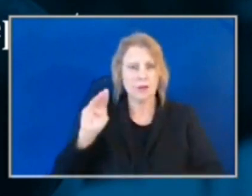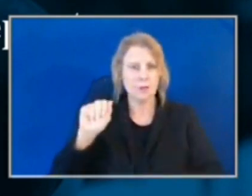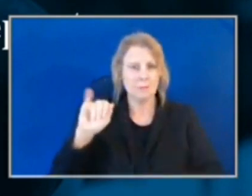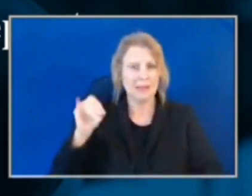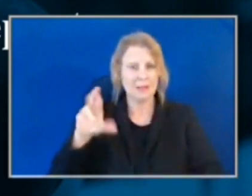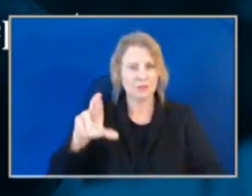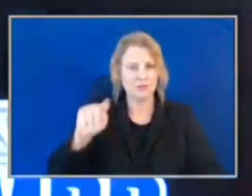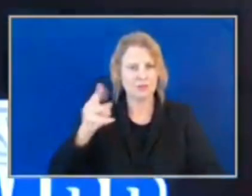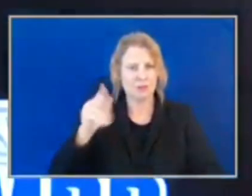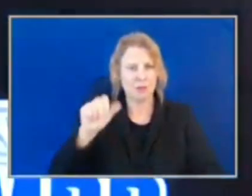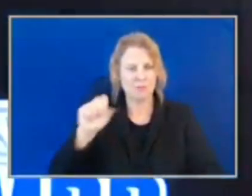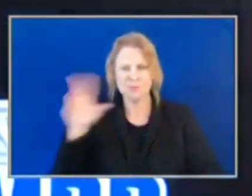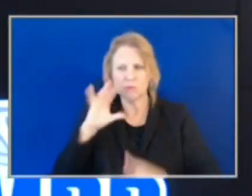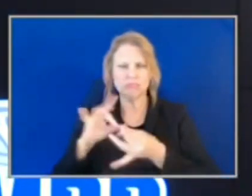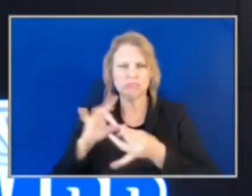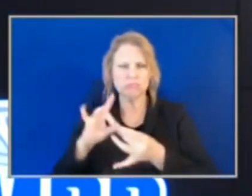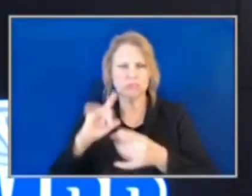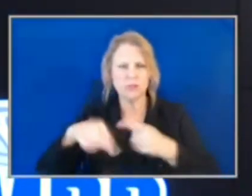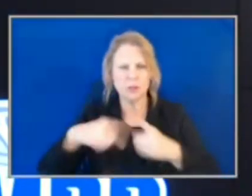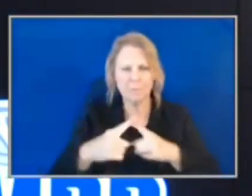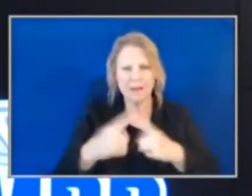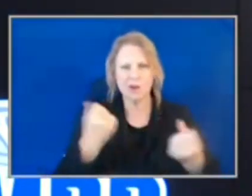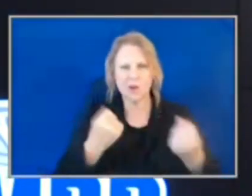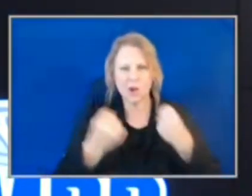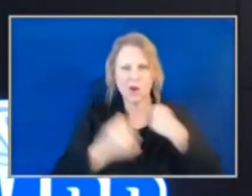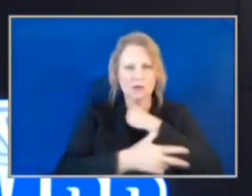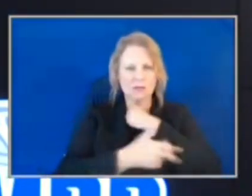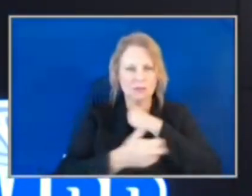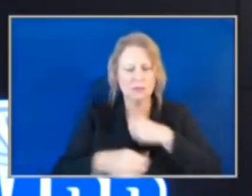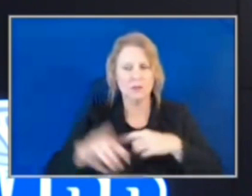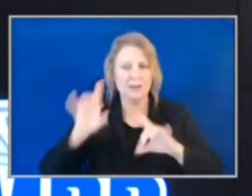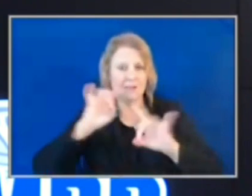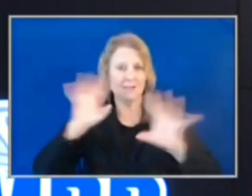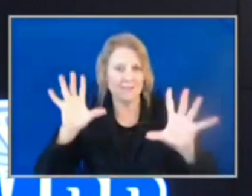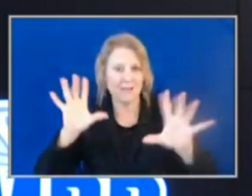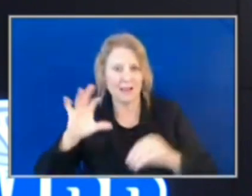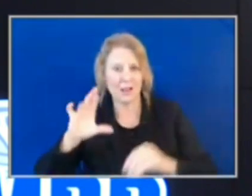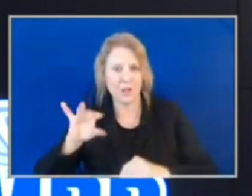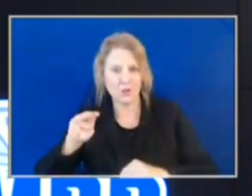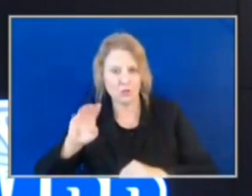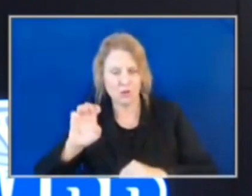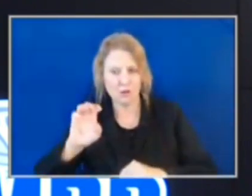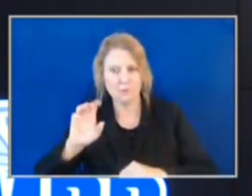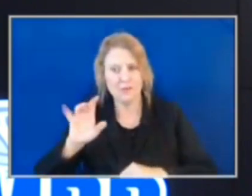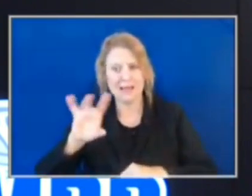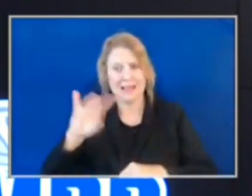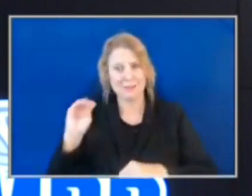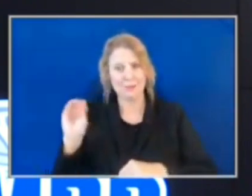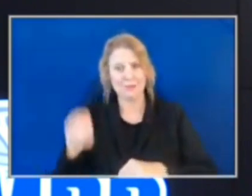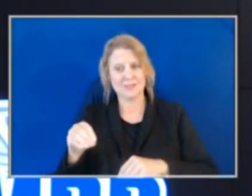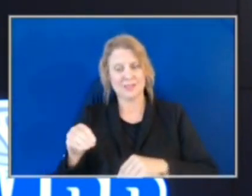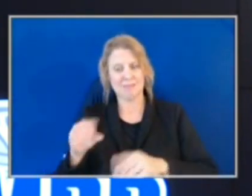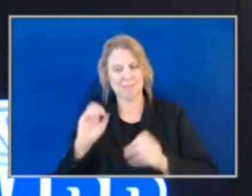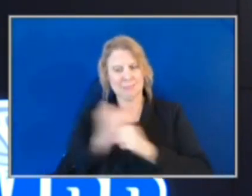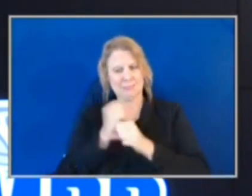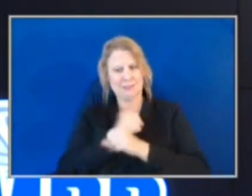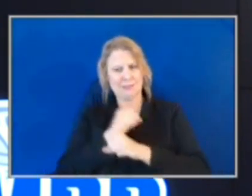and our property crimes. Looking at our violent crime statistics this year, we're down 8 percent overall in violent crime.